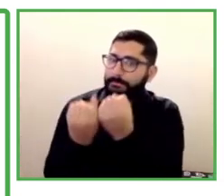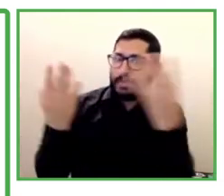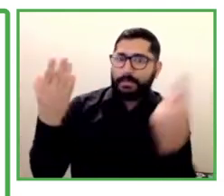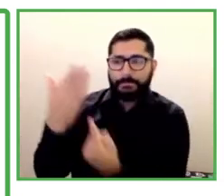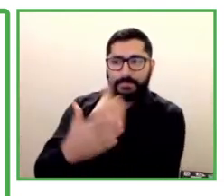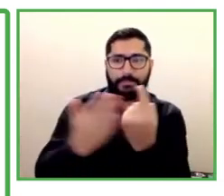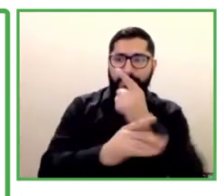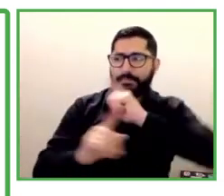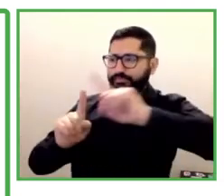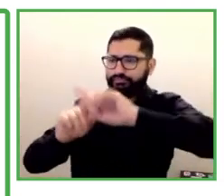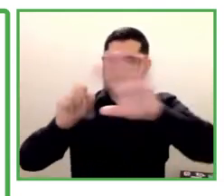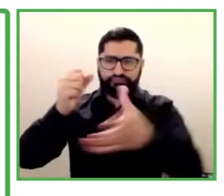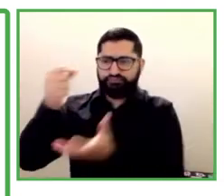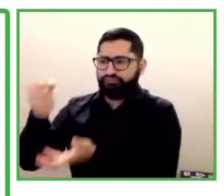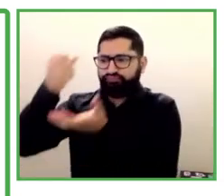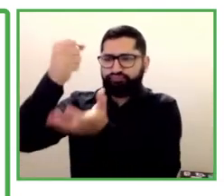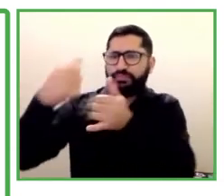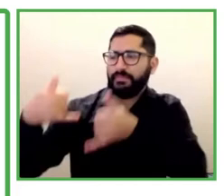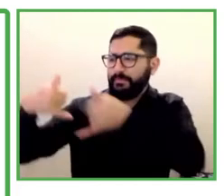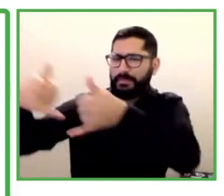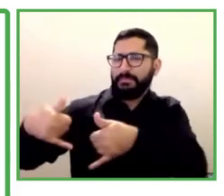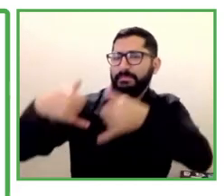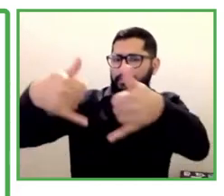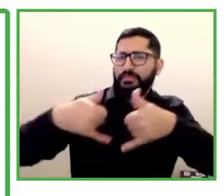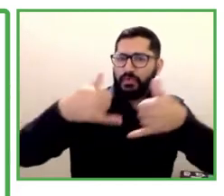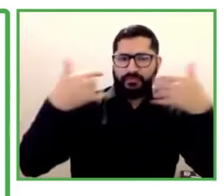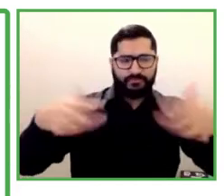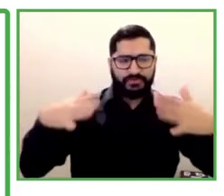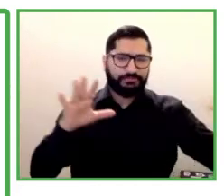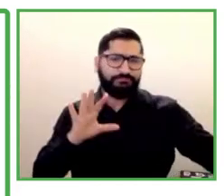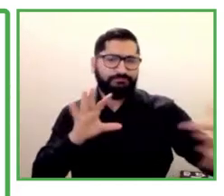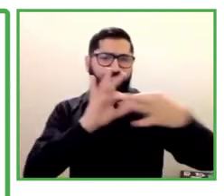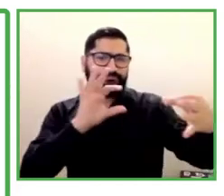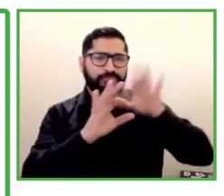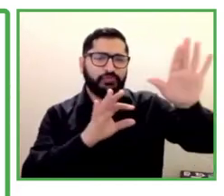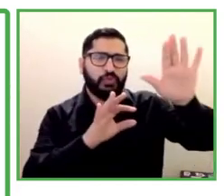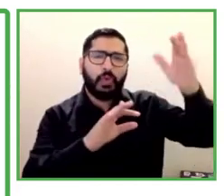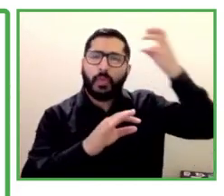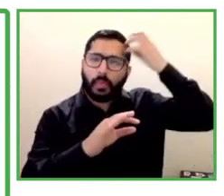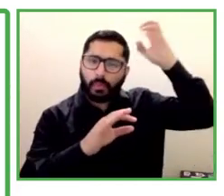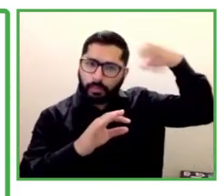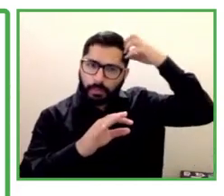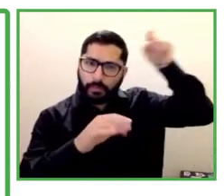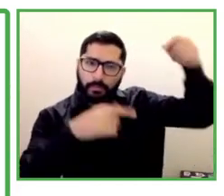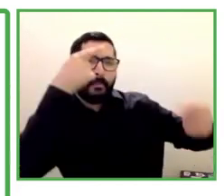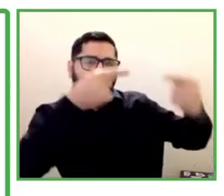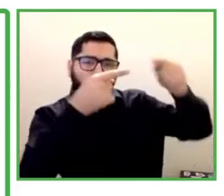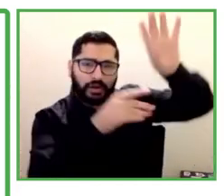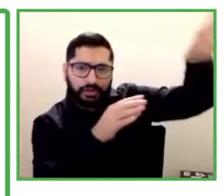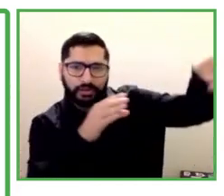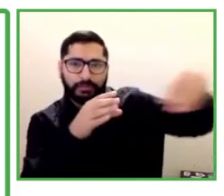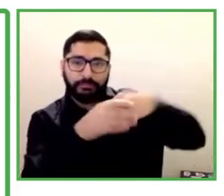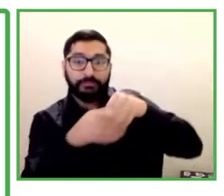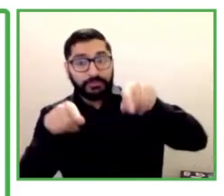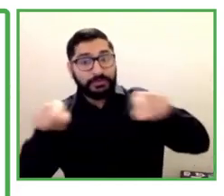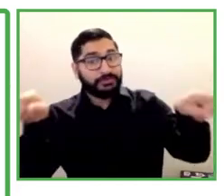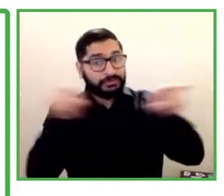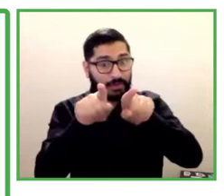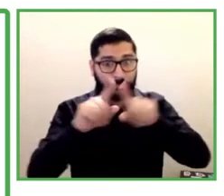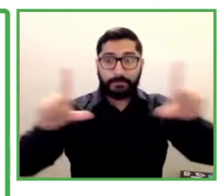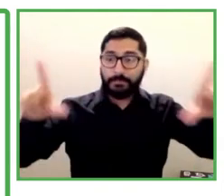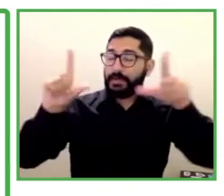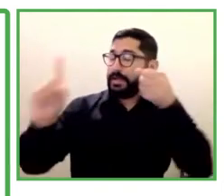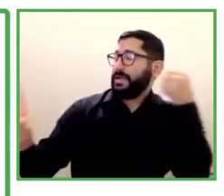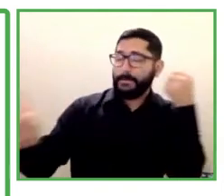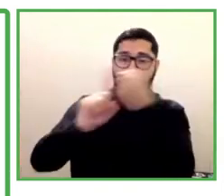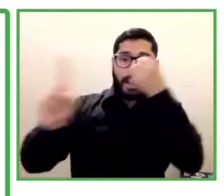Now, when the COVID struck, we had to redo completely the PRIDE